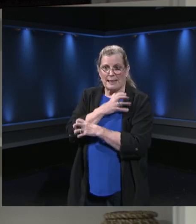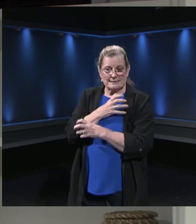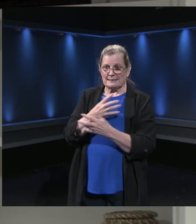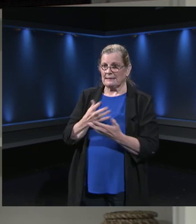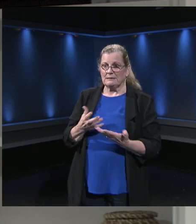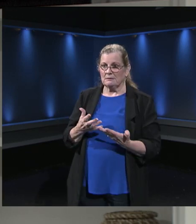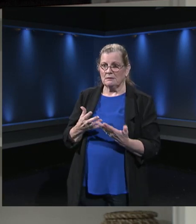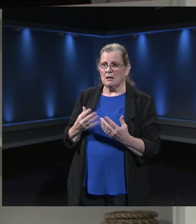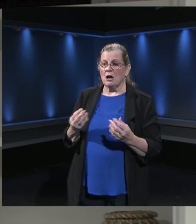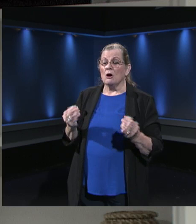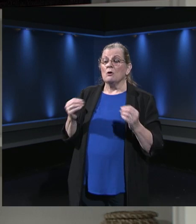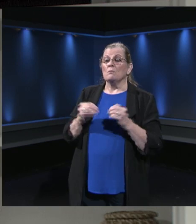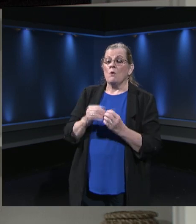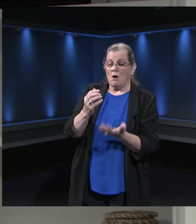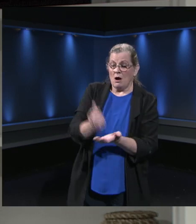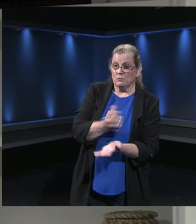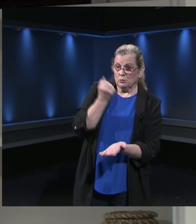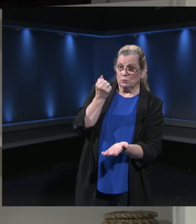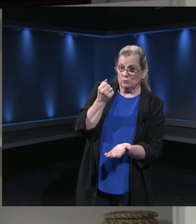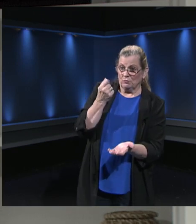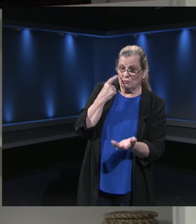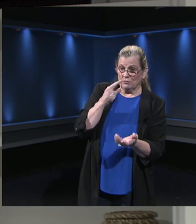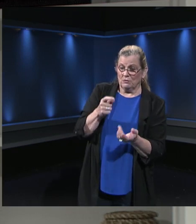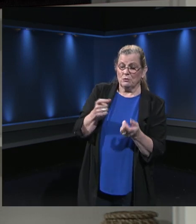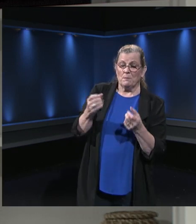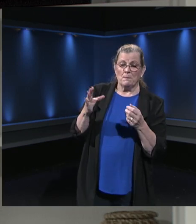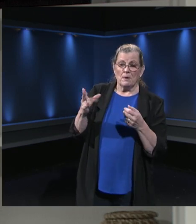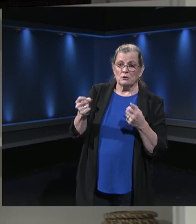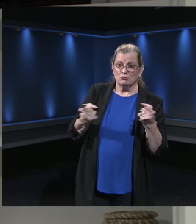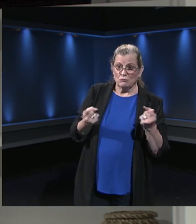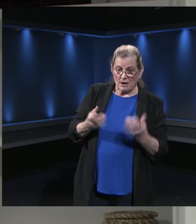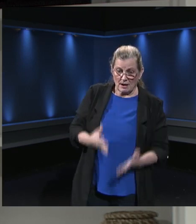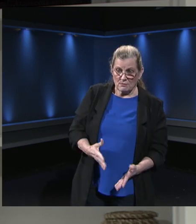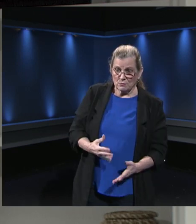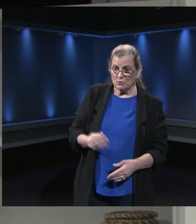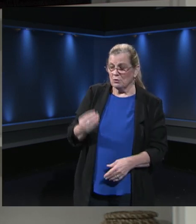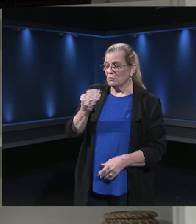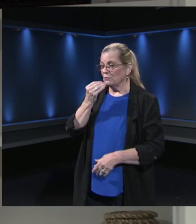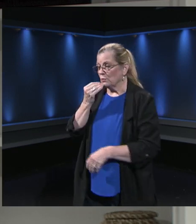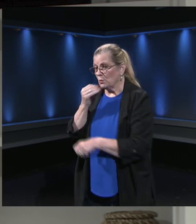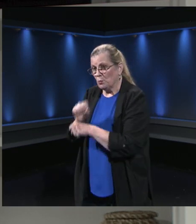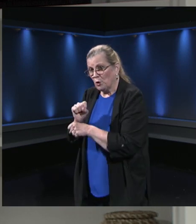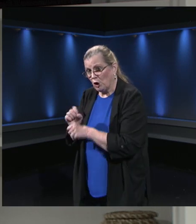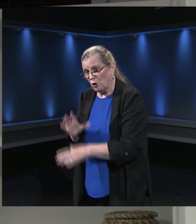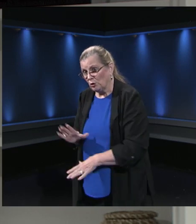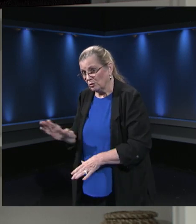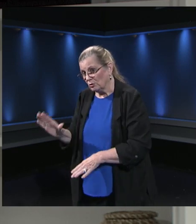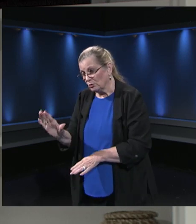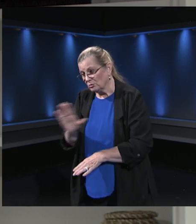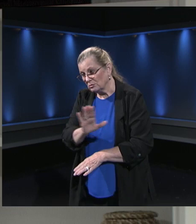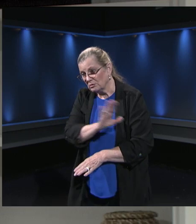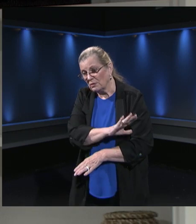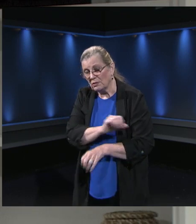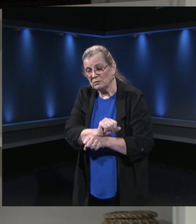drivers and food nutrition workers to do their primary jobs of going around and being able to distribute needed resources like